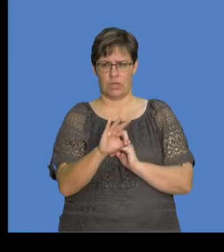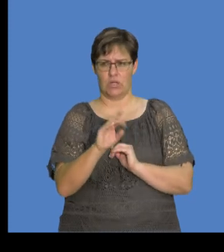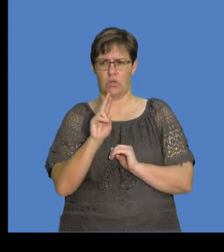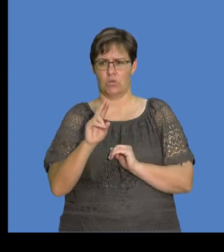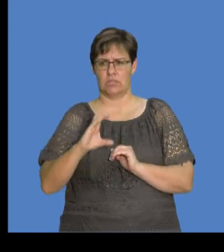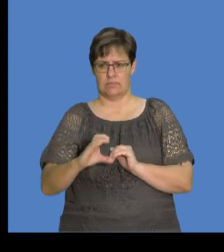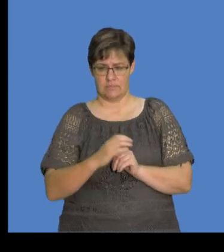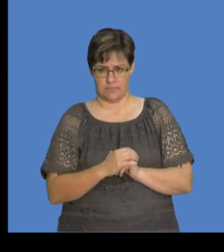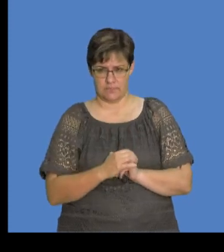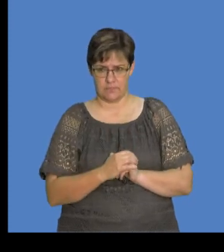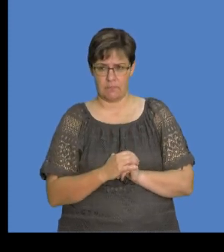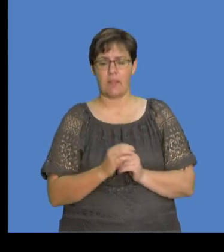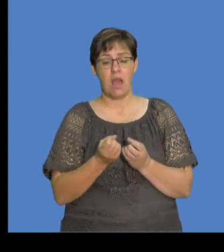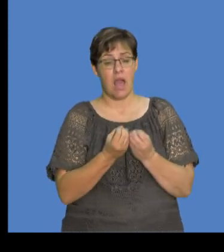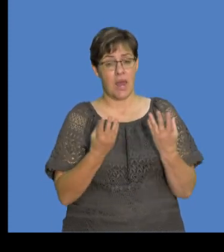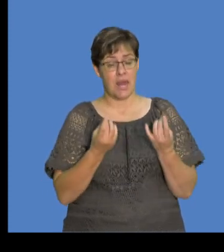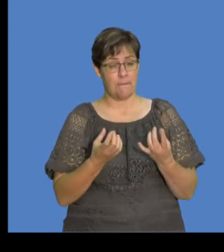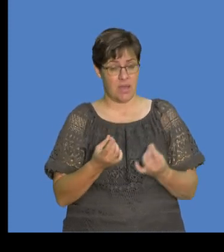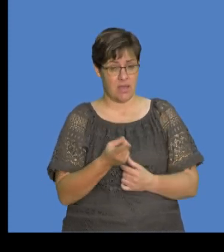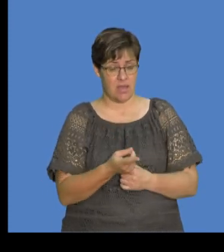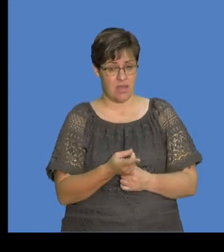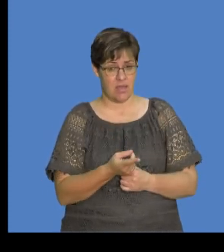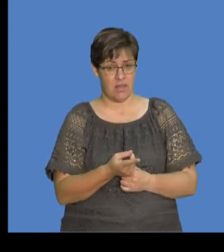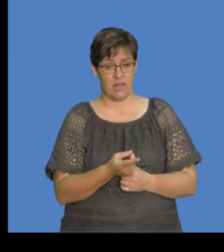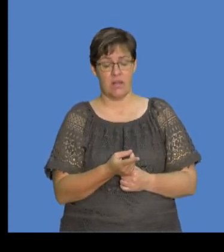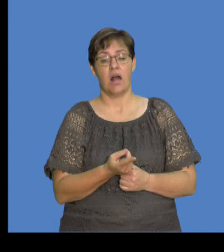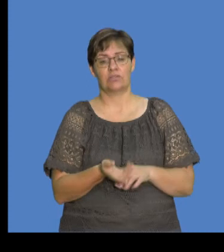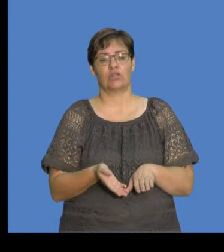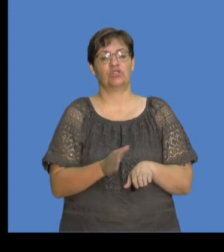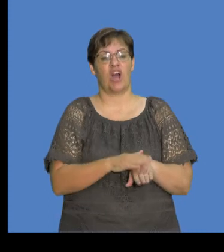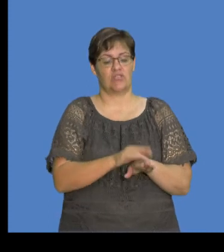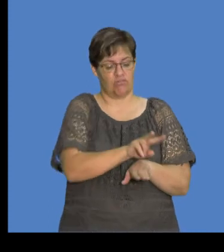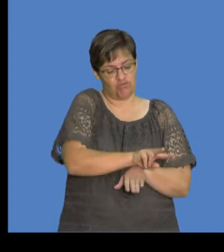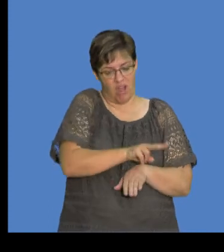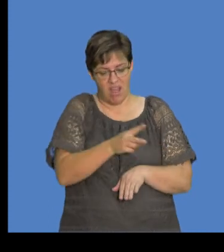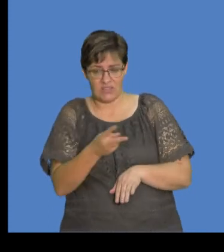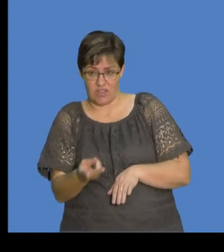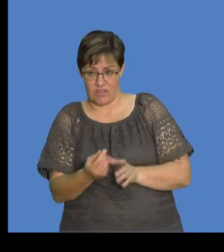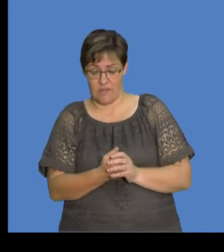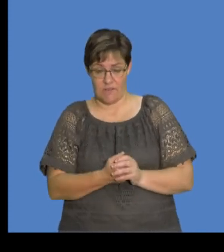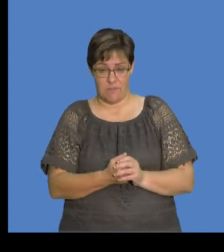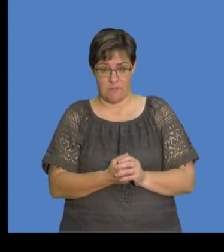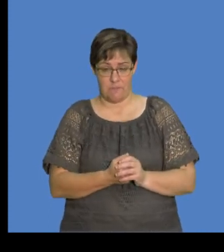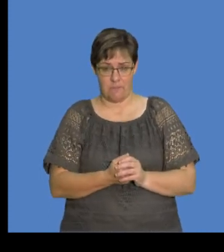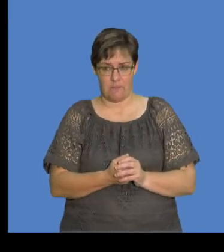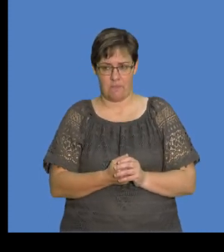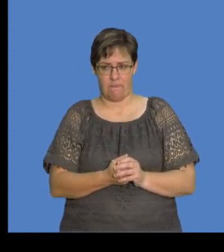the number of electrons, which is the actual charge transferred, that's the charge that's transferred, is equals to delta